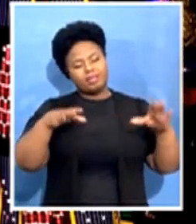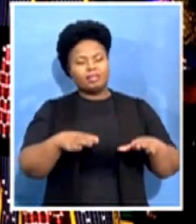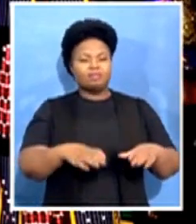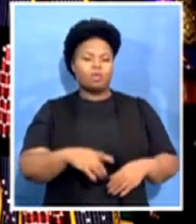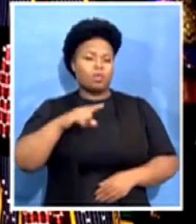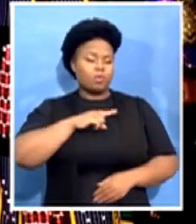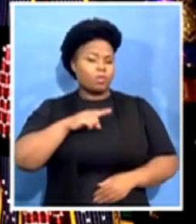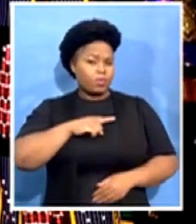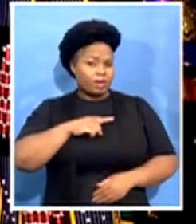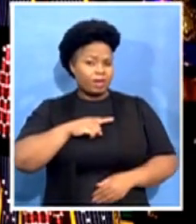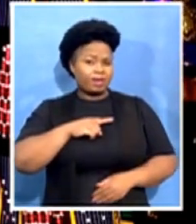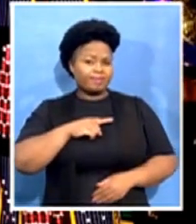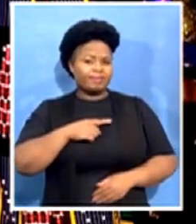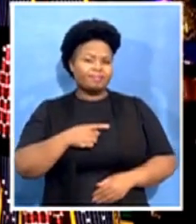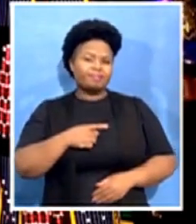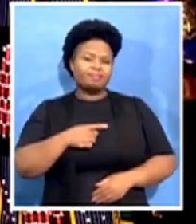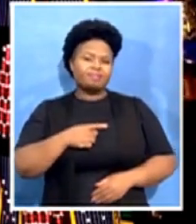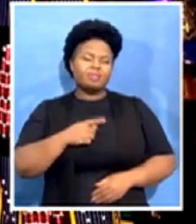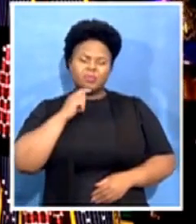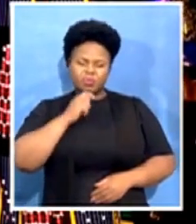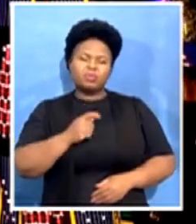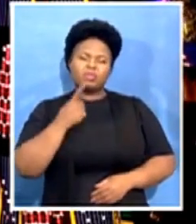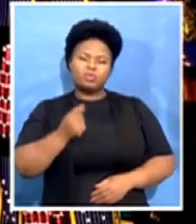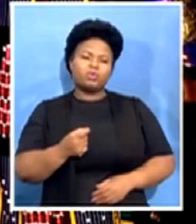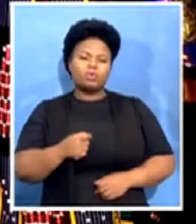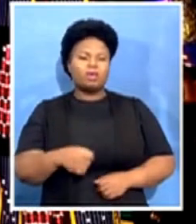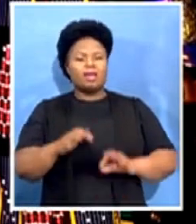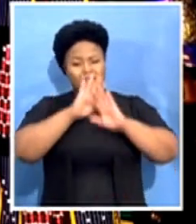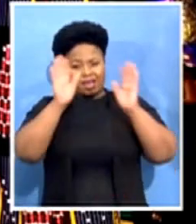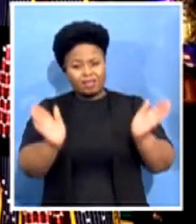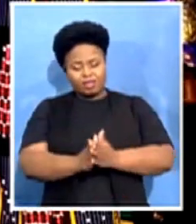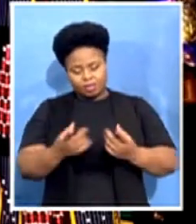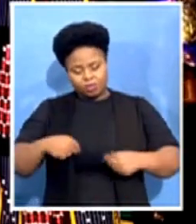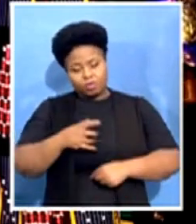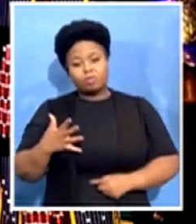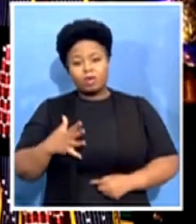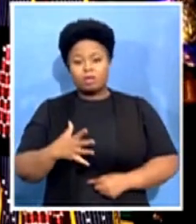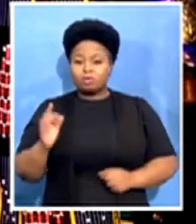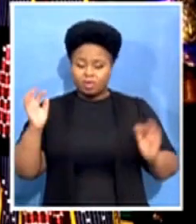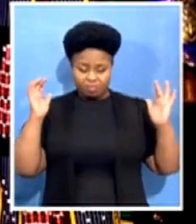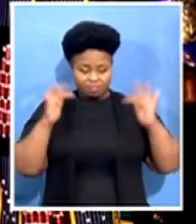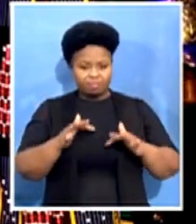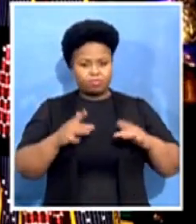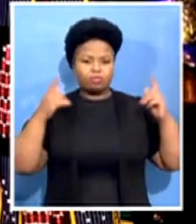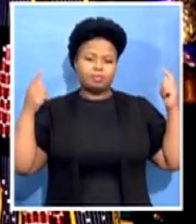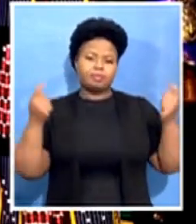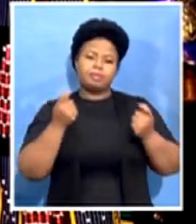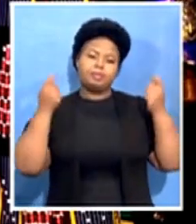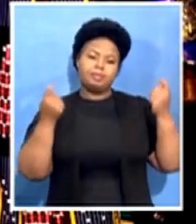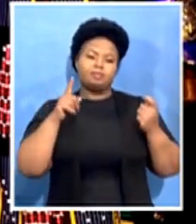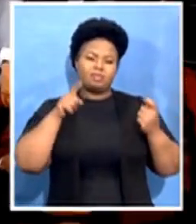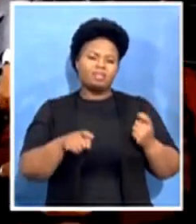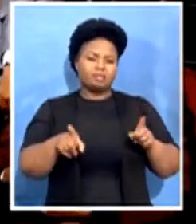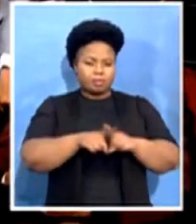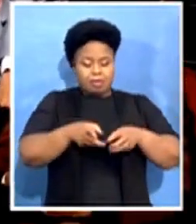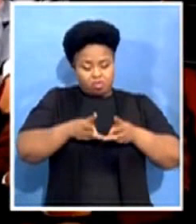wanted all of us to do. That we come, we celebrate her the way we celebrated her. She